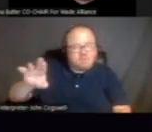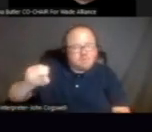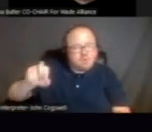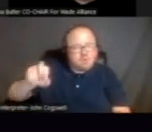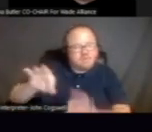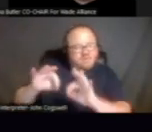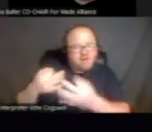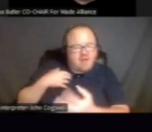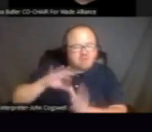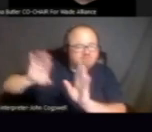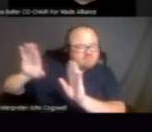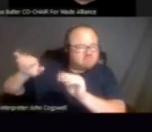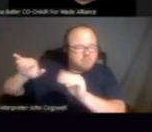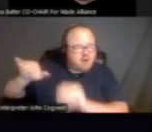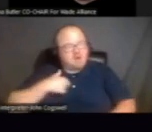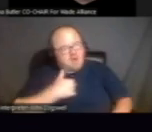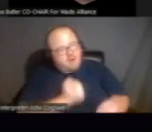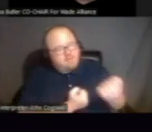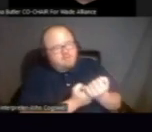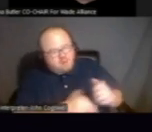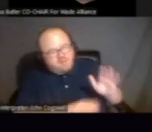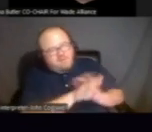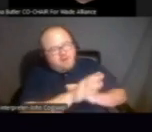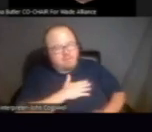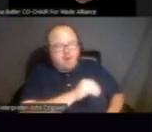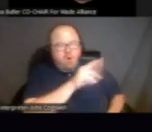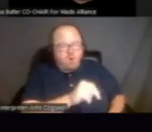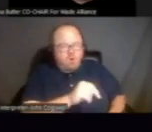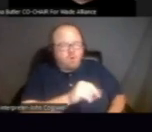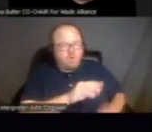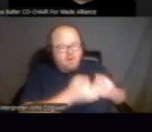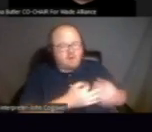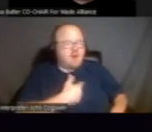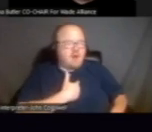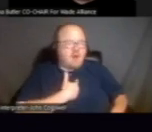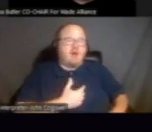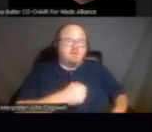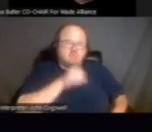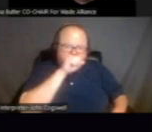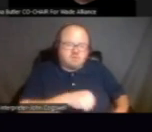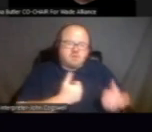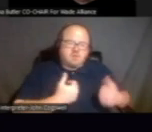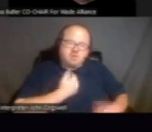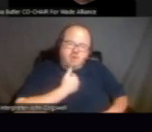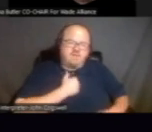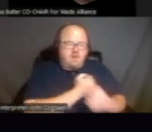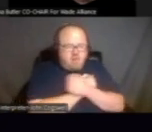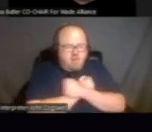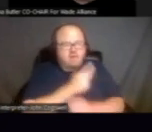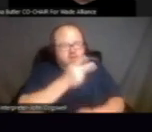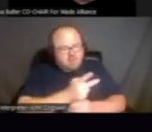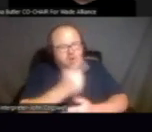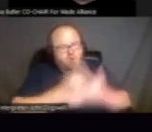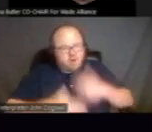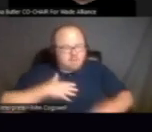building a family of support for myself. I am learning self-love. I understand about recovery and taking care of my